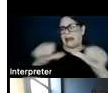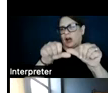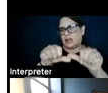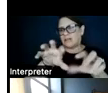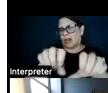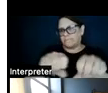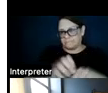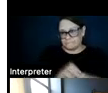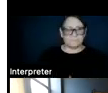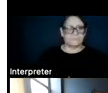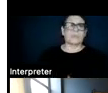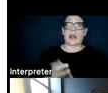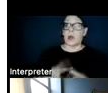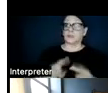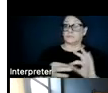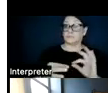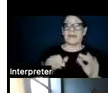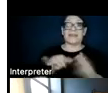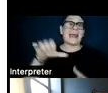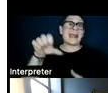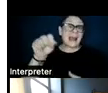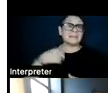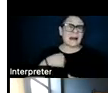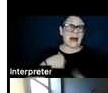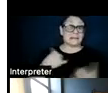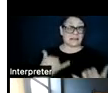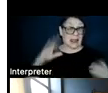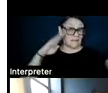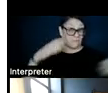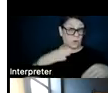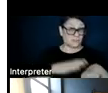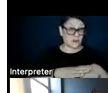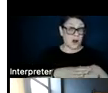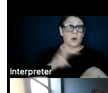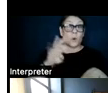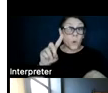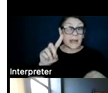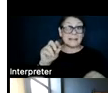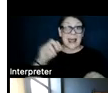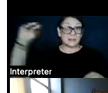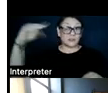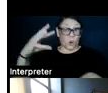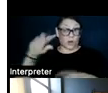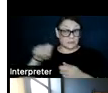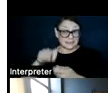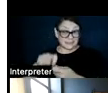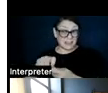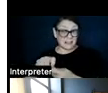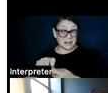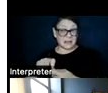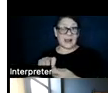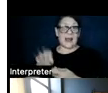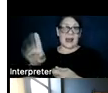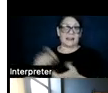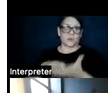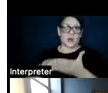And I do want to make a note that, yes, I am today focused on wind and solar in particular and its required